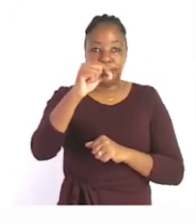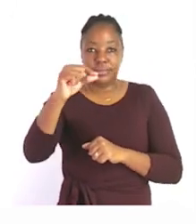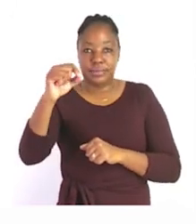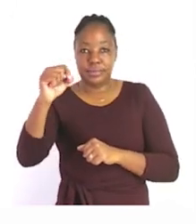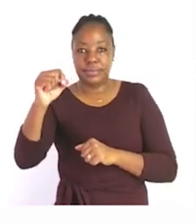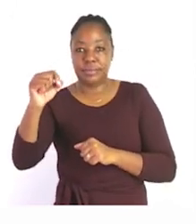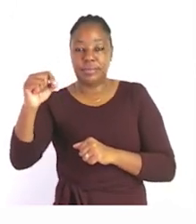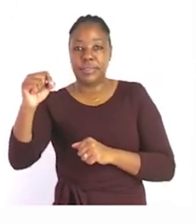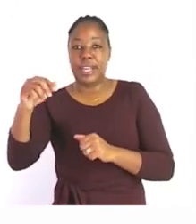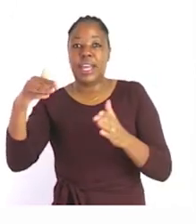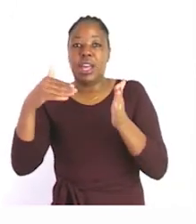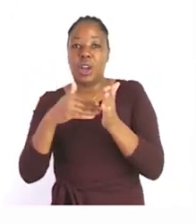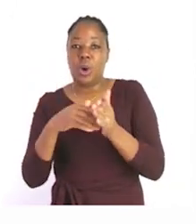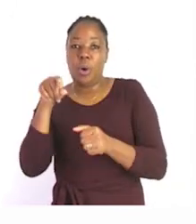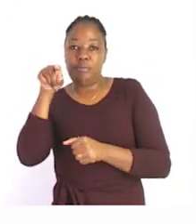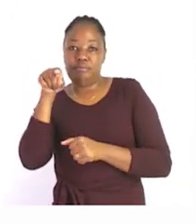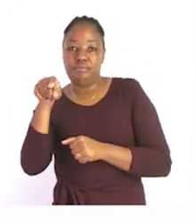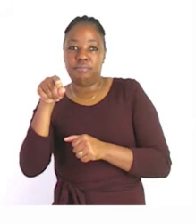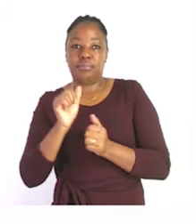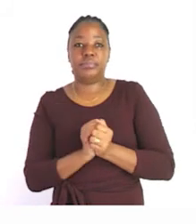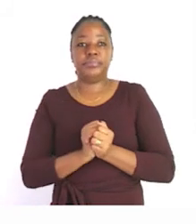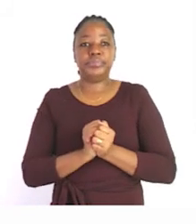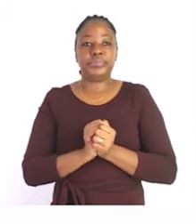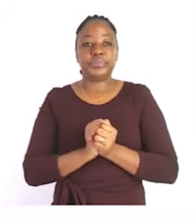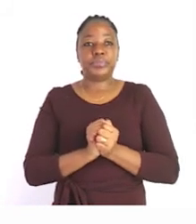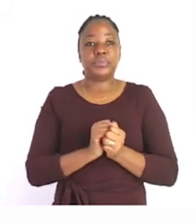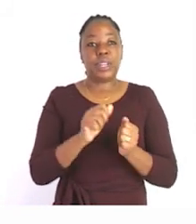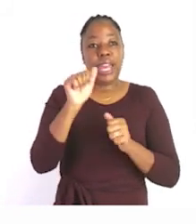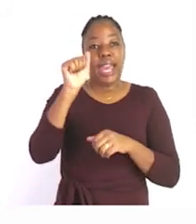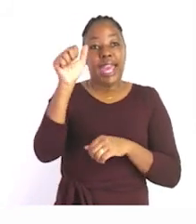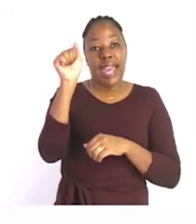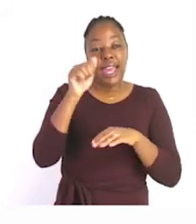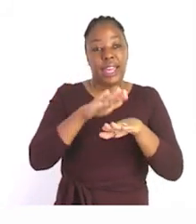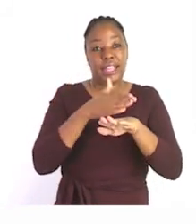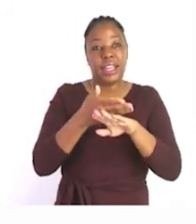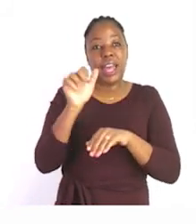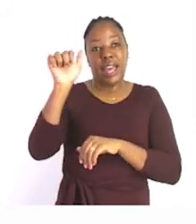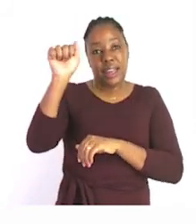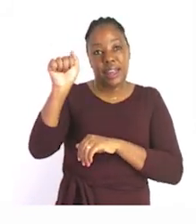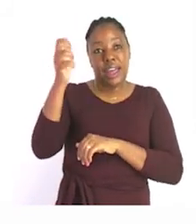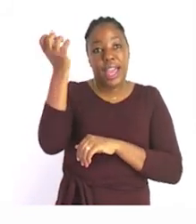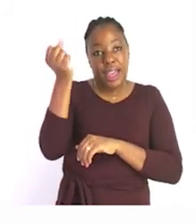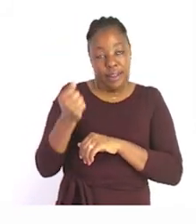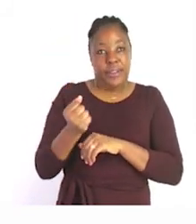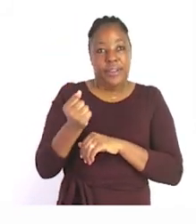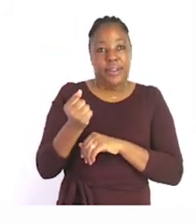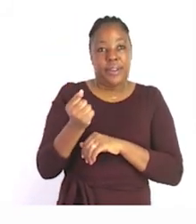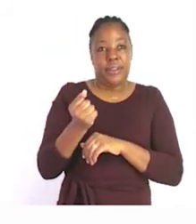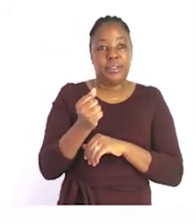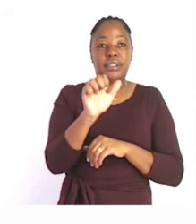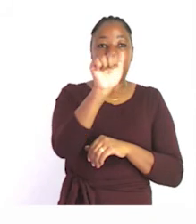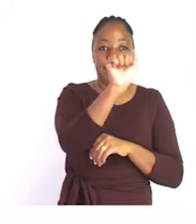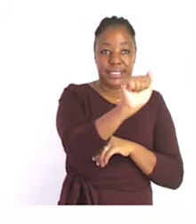a at the beginning of that line which means that your word must start with a